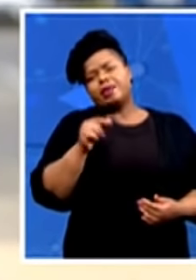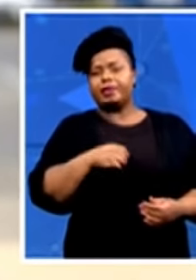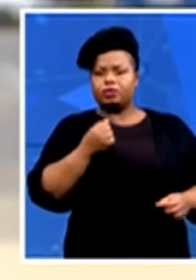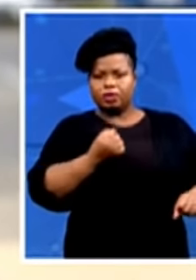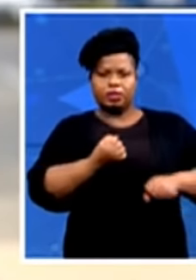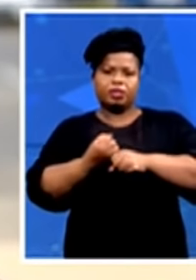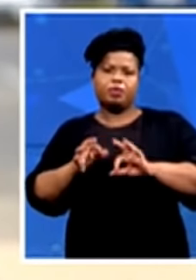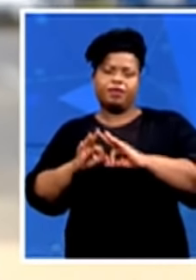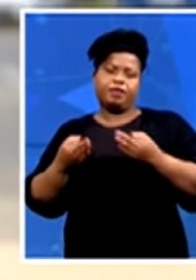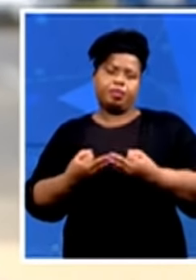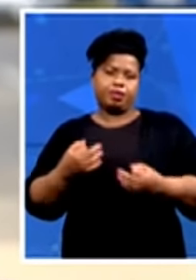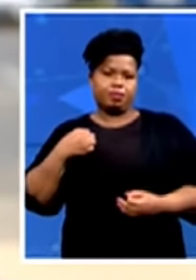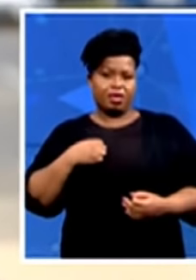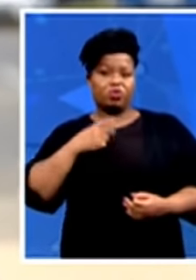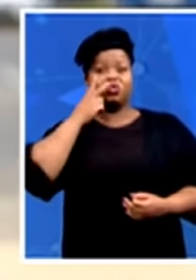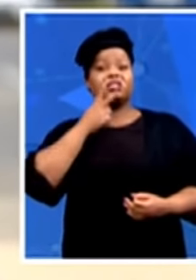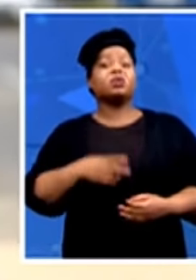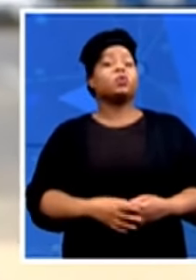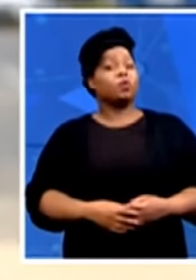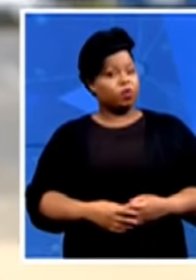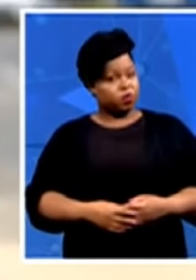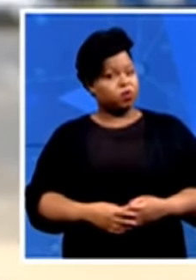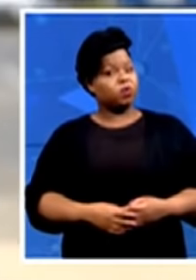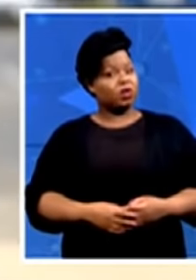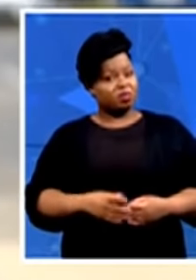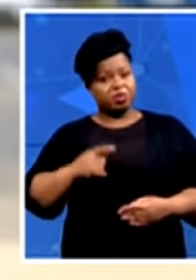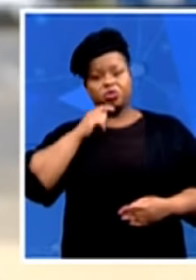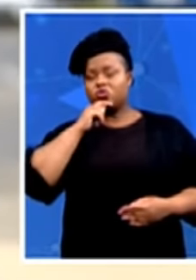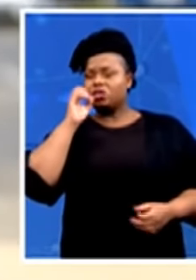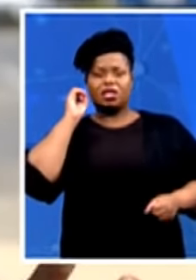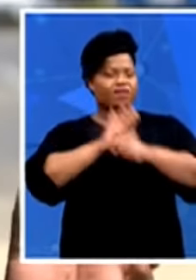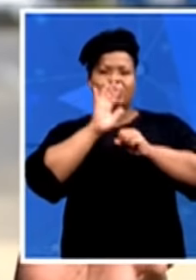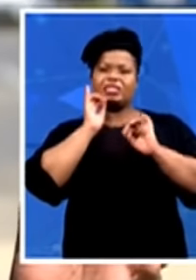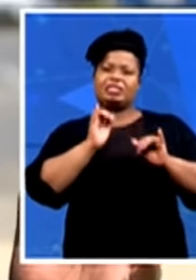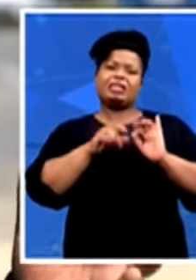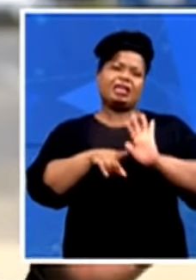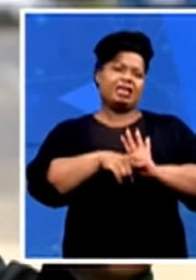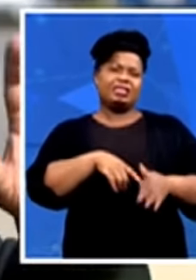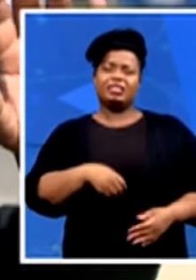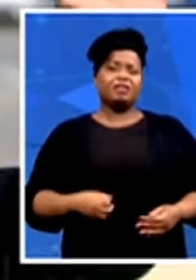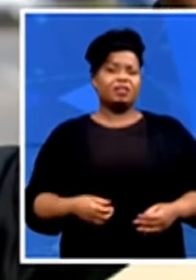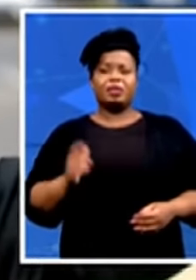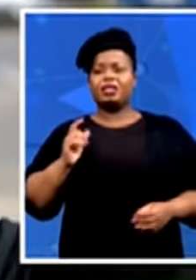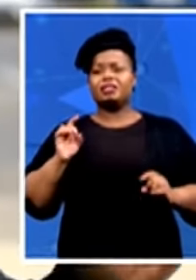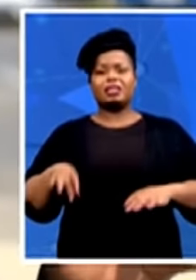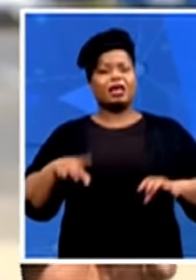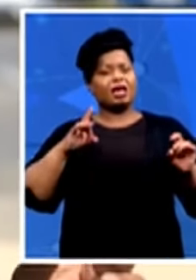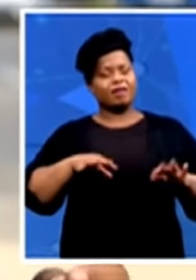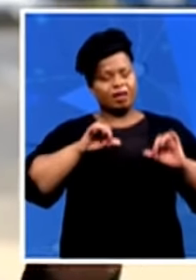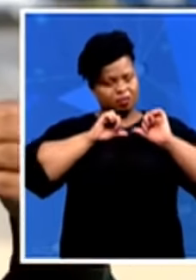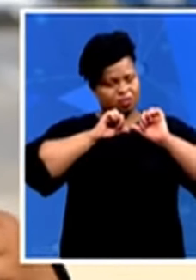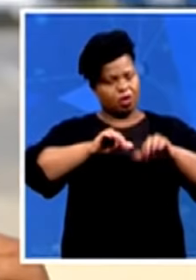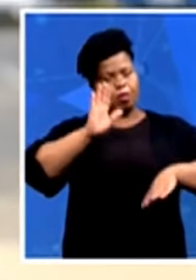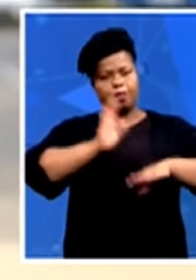after effects, that it's going to be a long way that people still going to suffer. Even when there's no pictures, no looting and what,